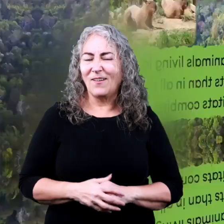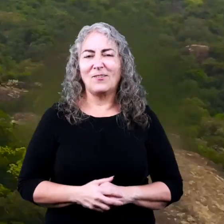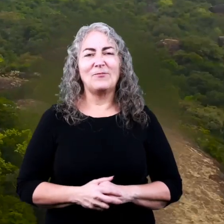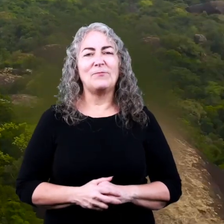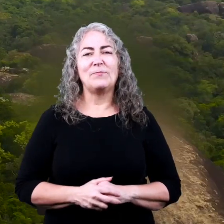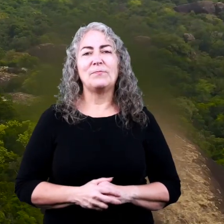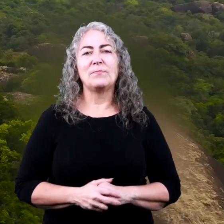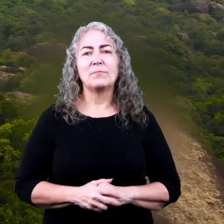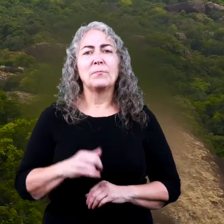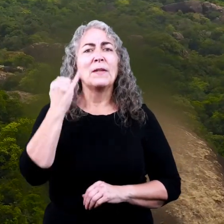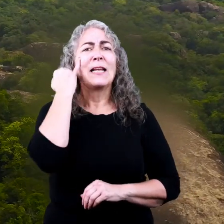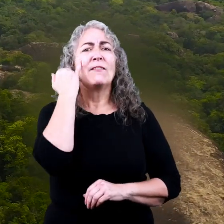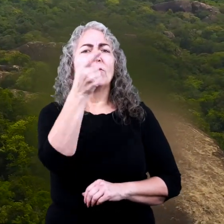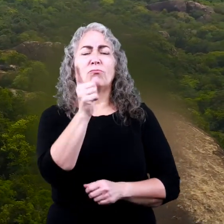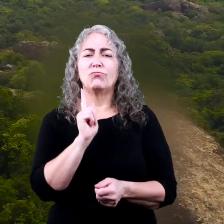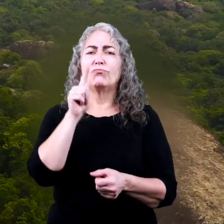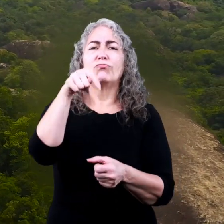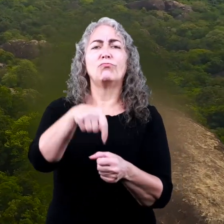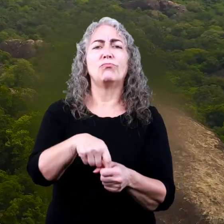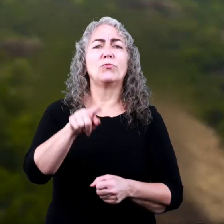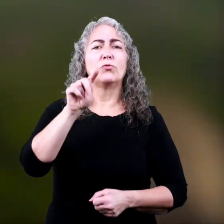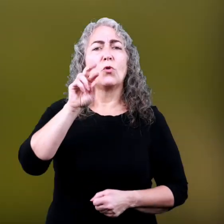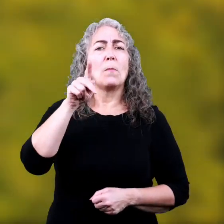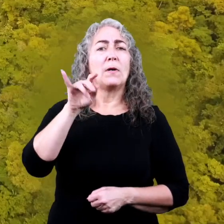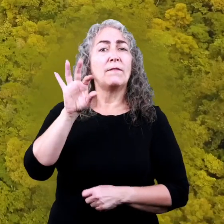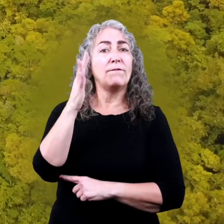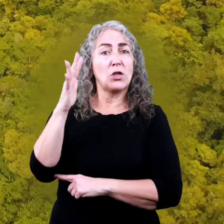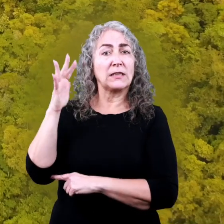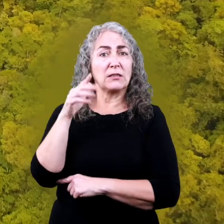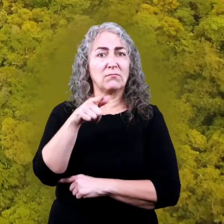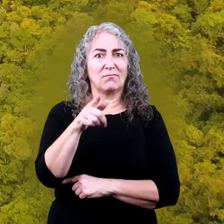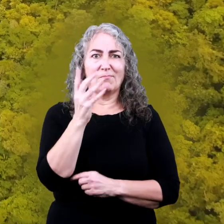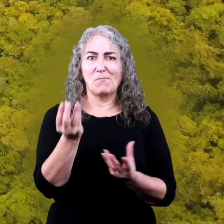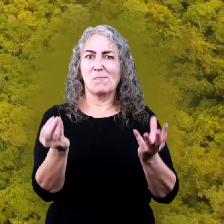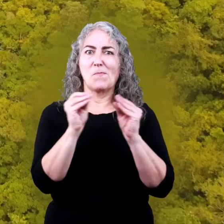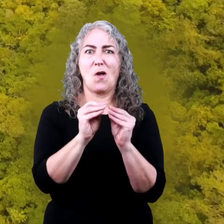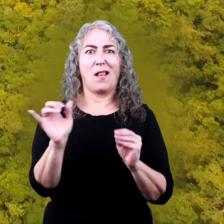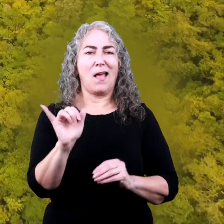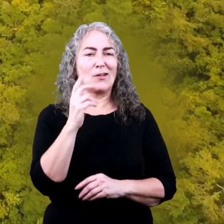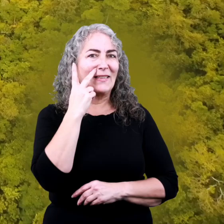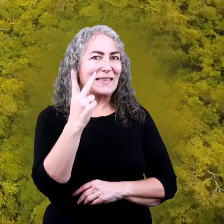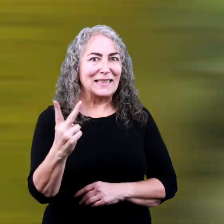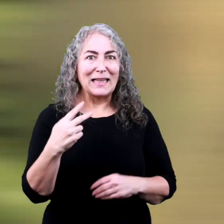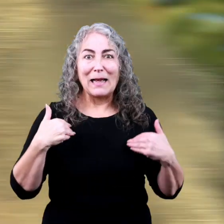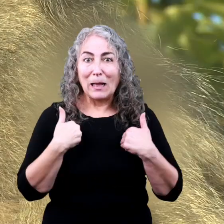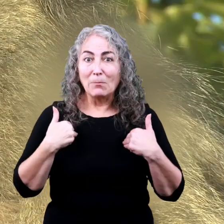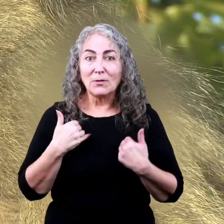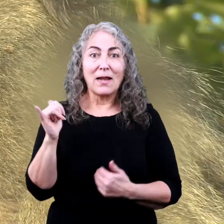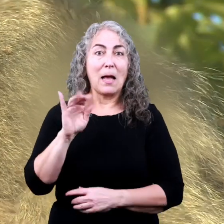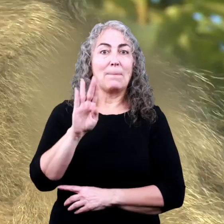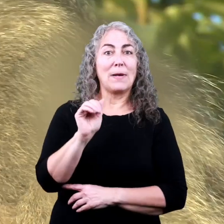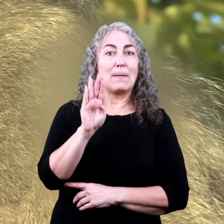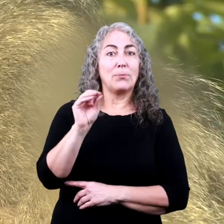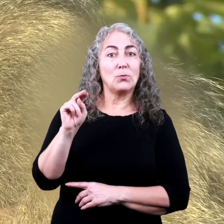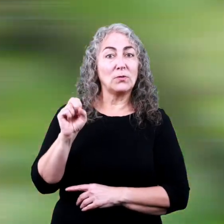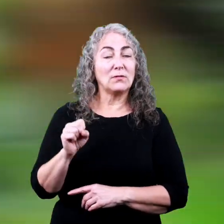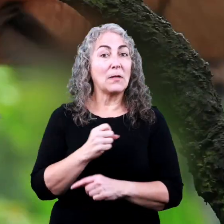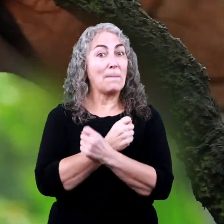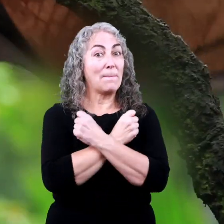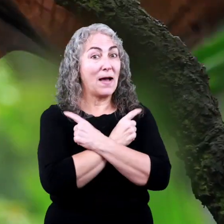If you are in a tropical forest, you are more than likely to find animals like baboons,